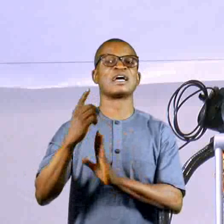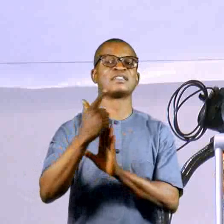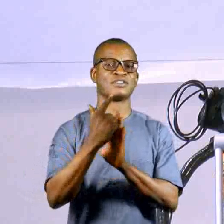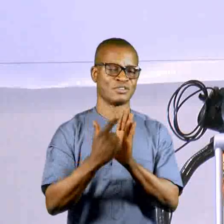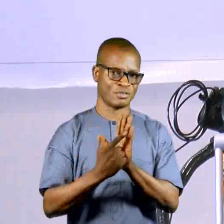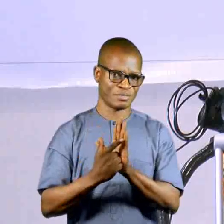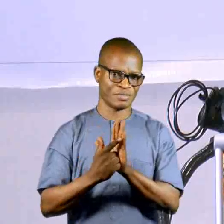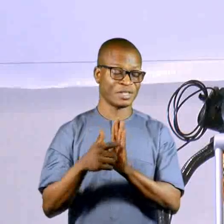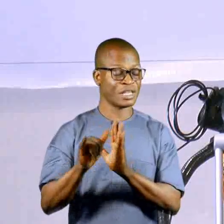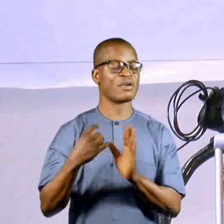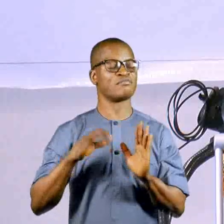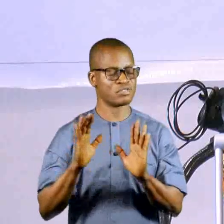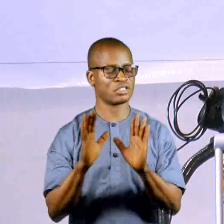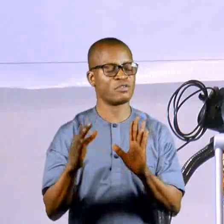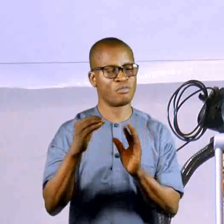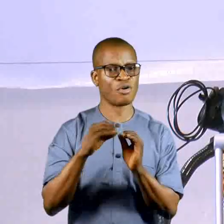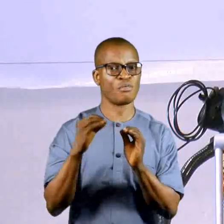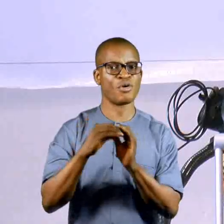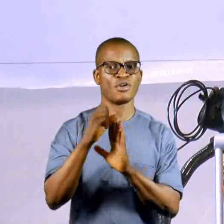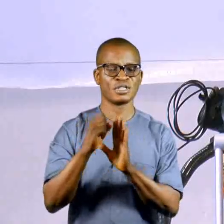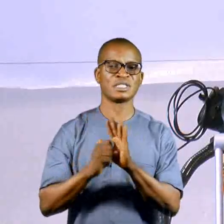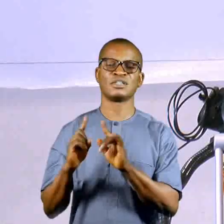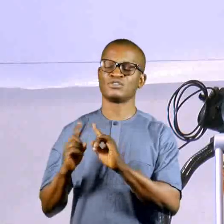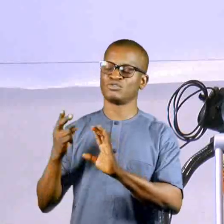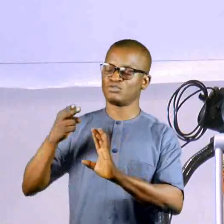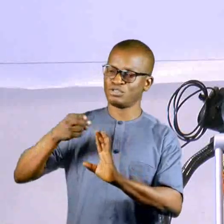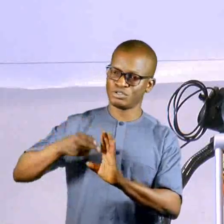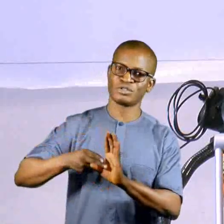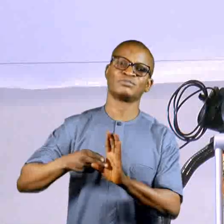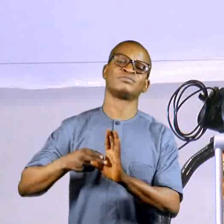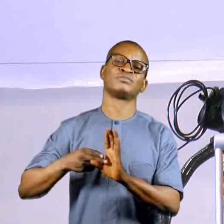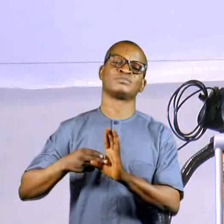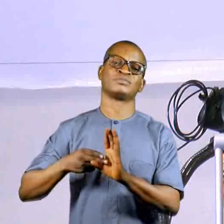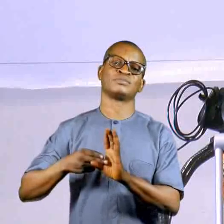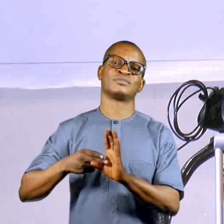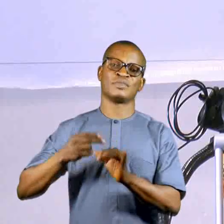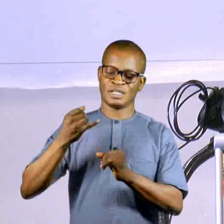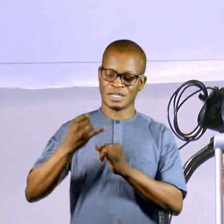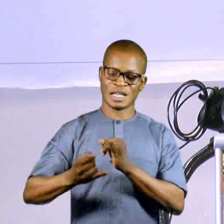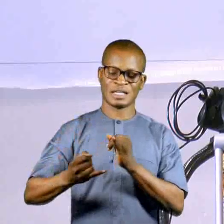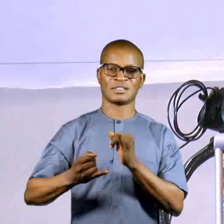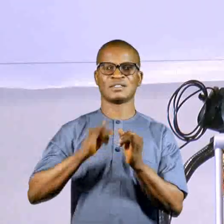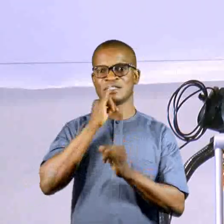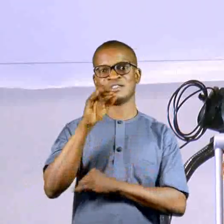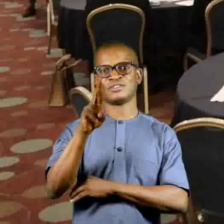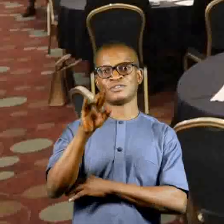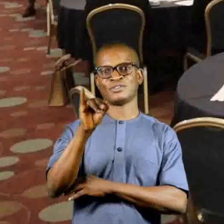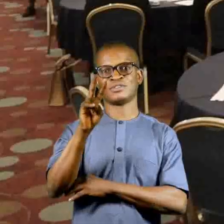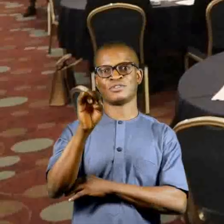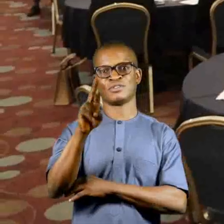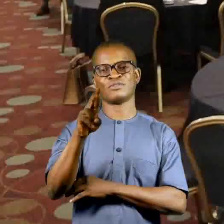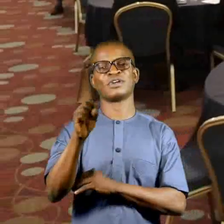we are still pushing for more states to join the last on the count was River State.